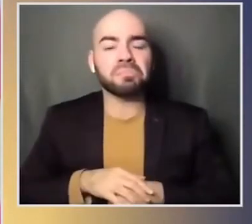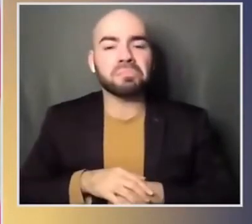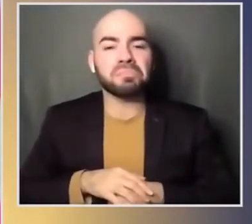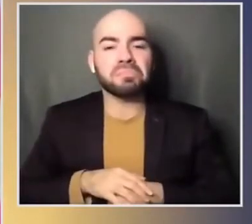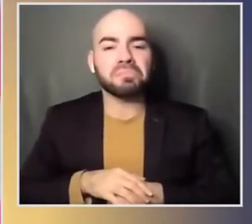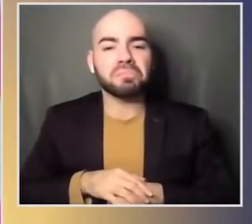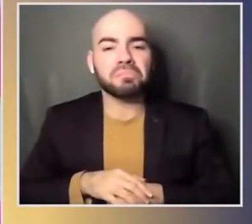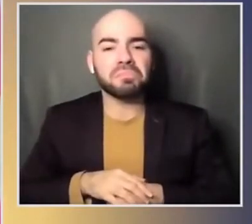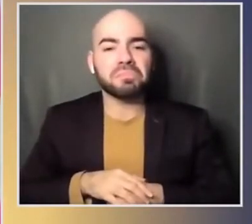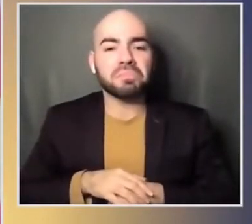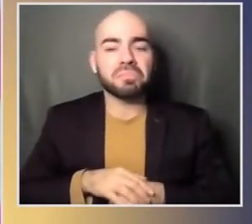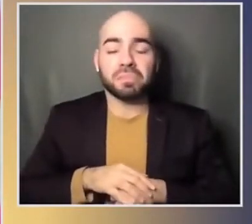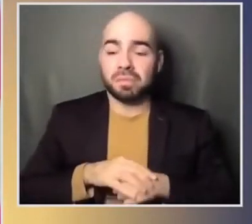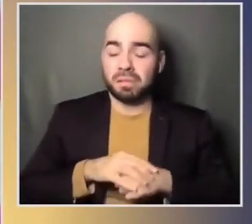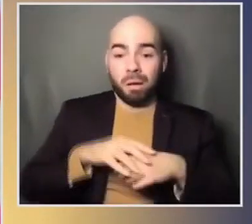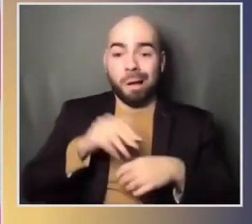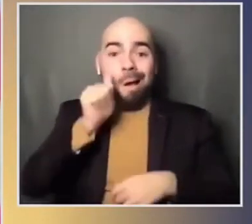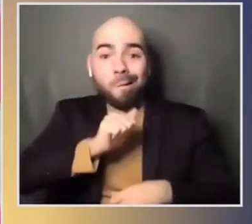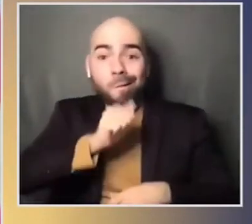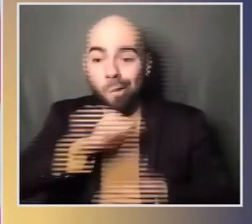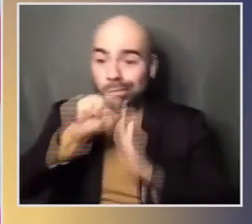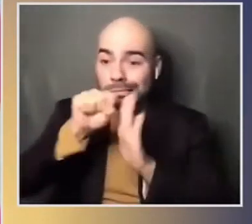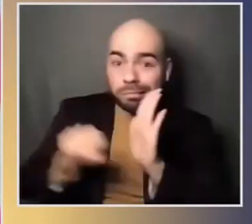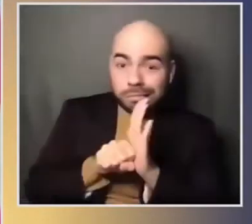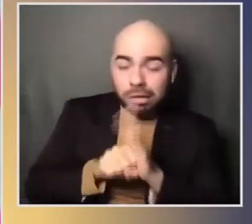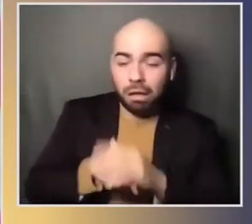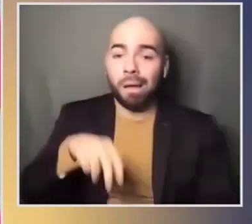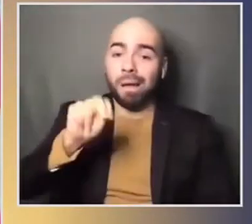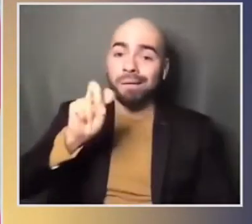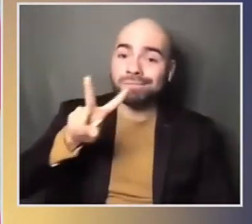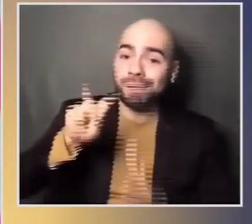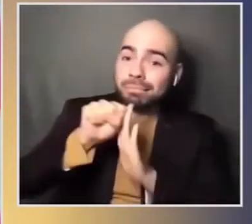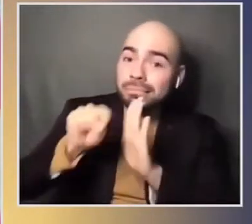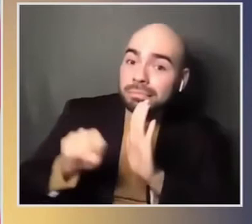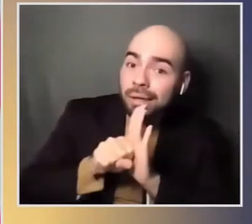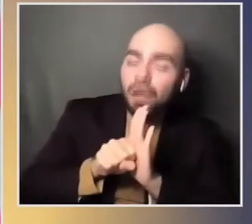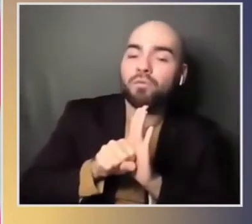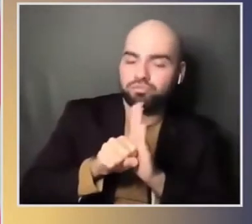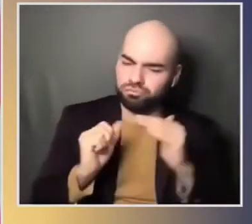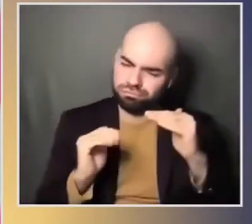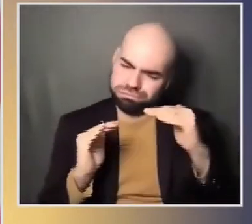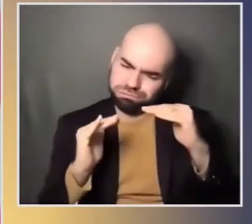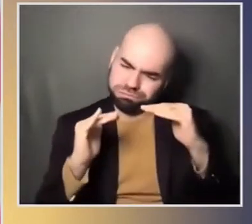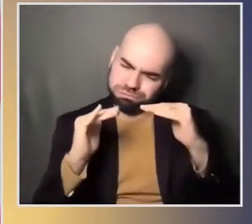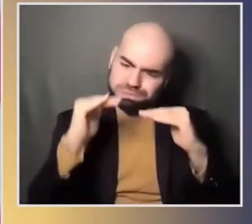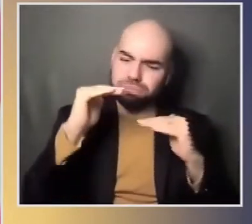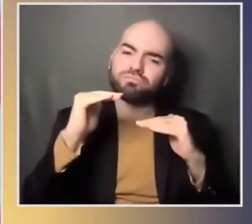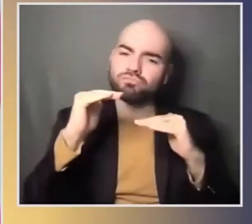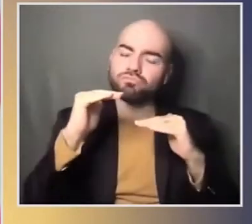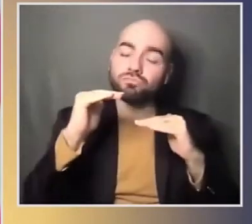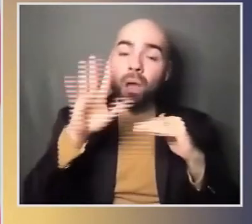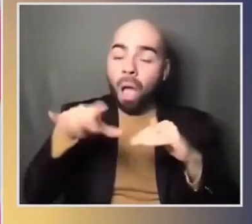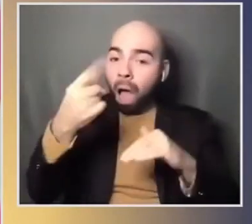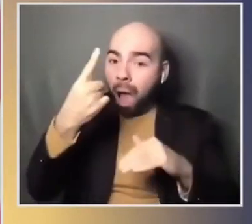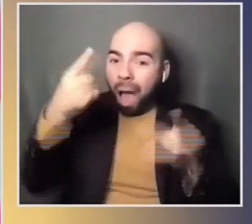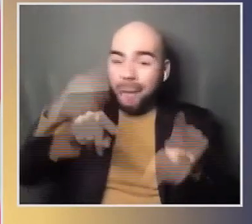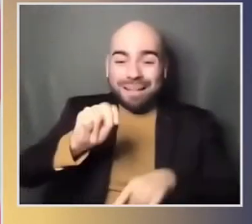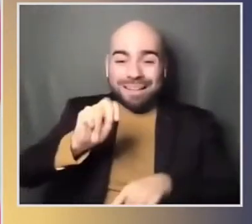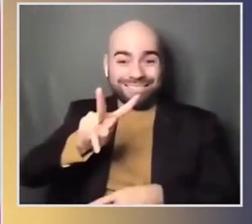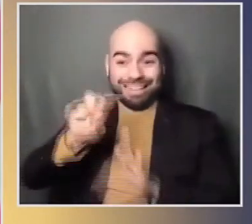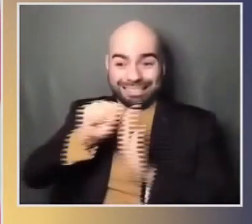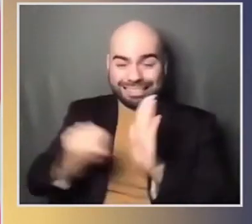shocked by his abrasive style his unconventional approach to fact and his frequent attack on germany's